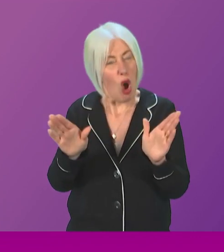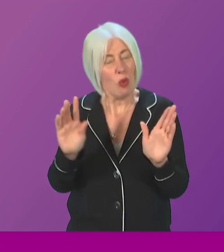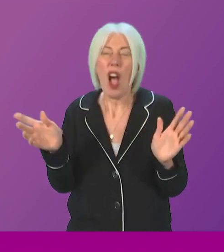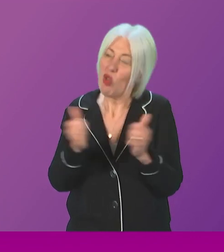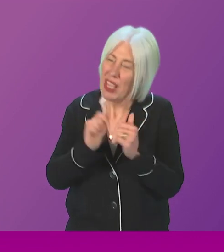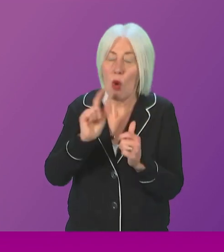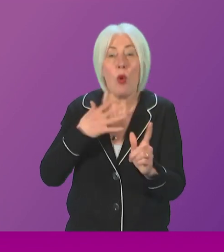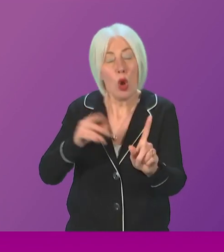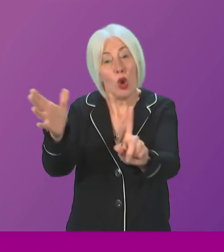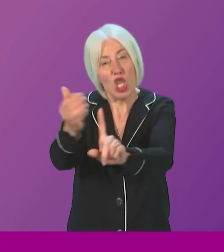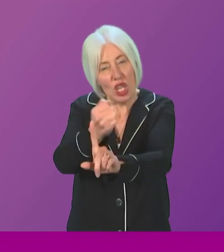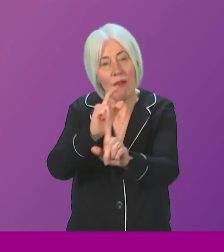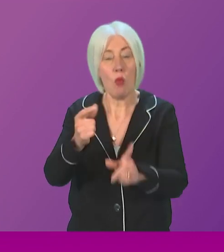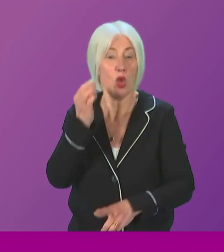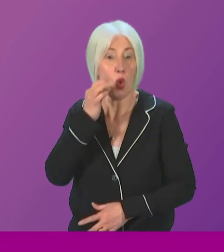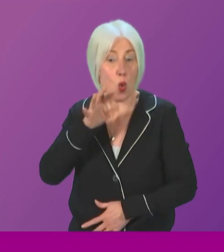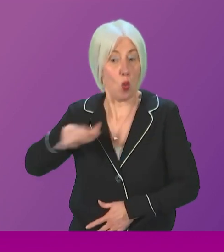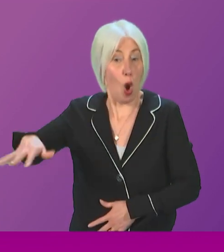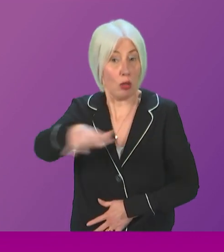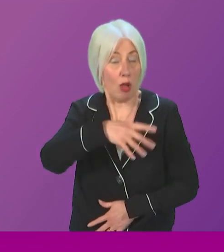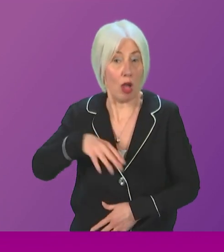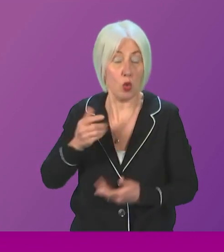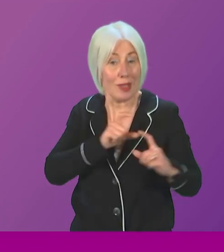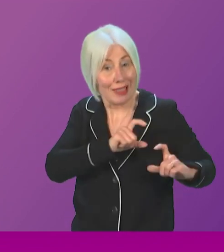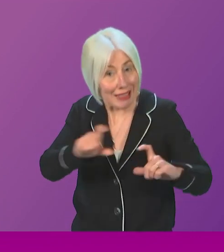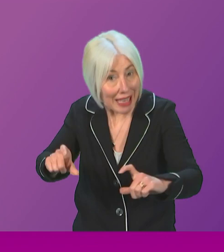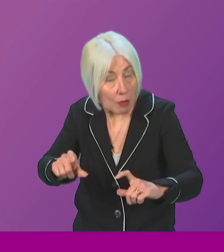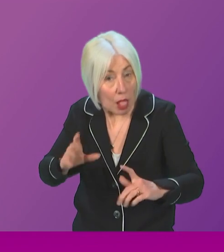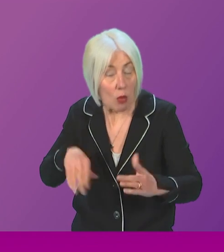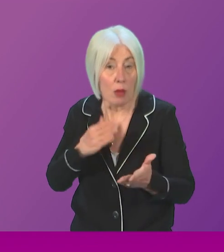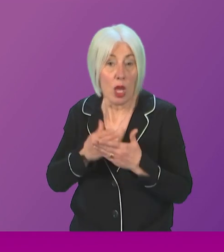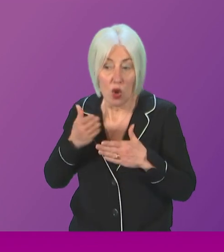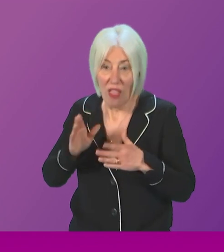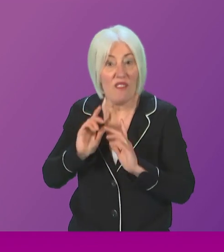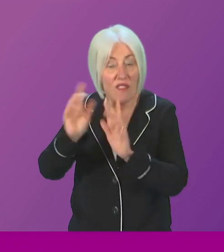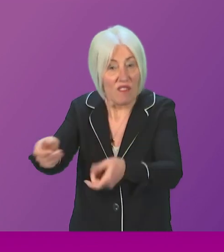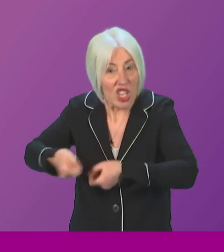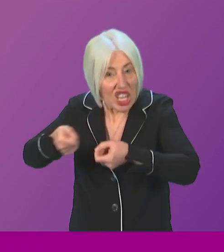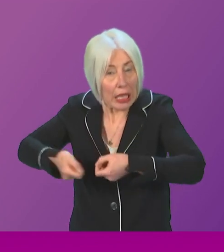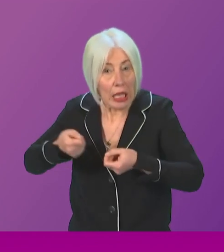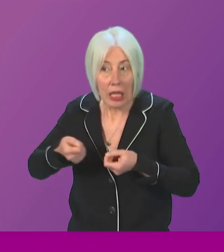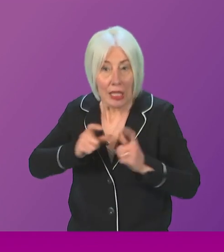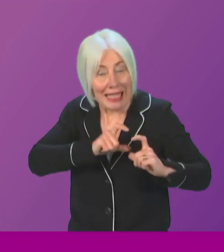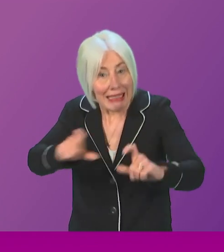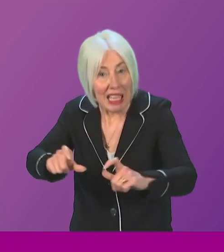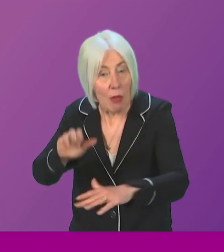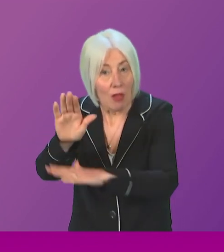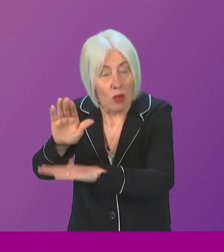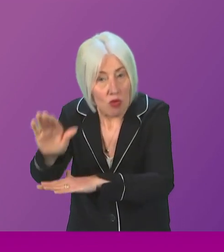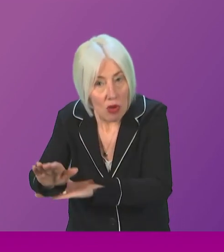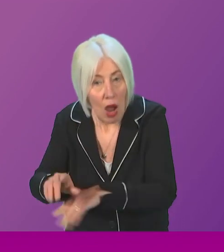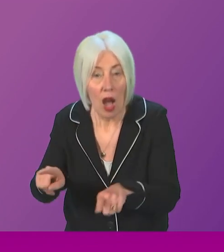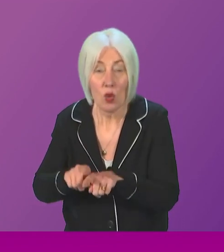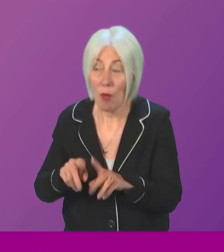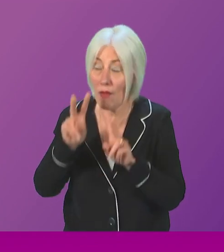We want to have a marine environment that is sustainable. We want to have a fishing sector that is sustainable in the long term. And of course, protecting our